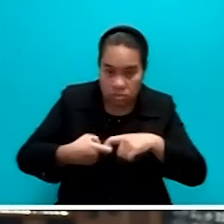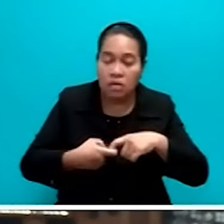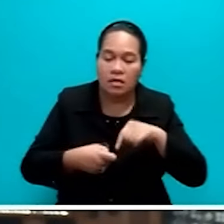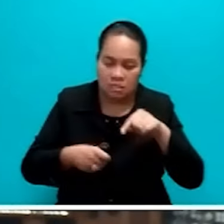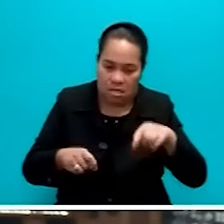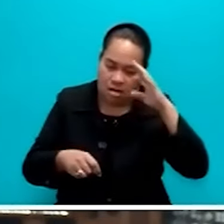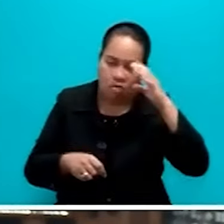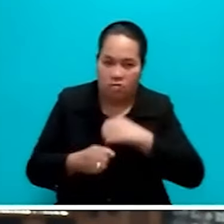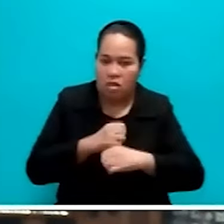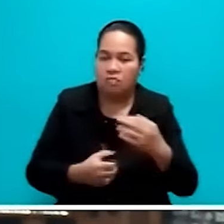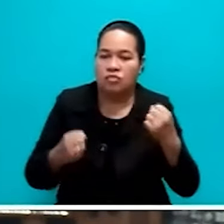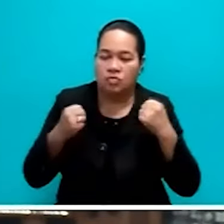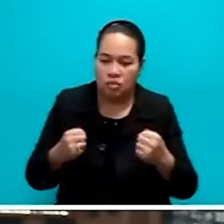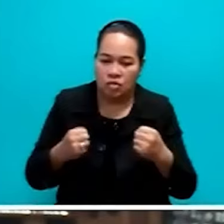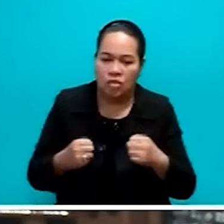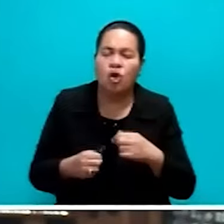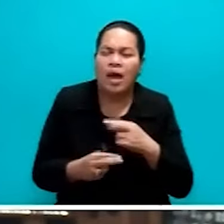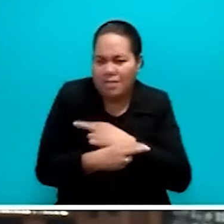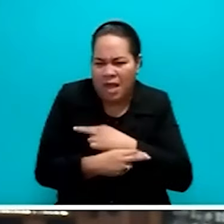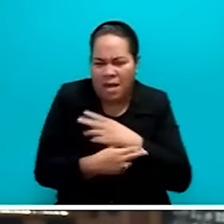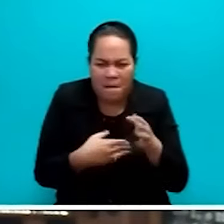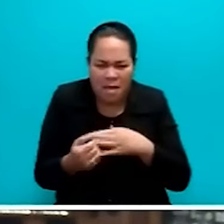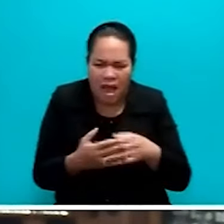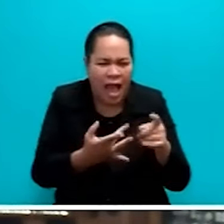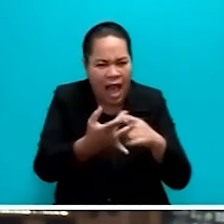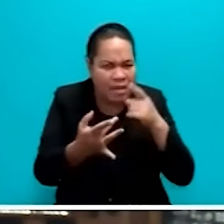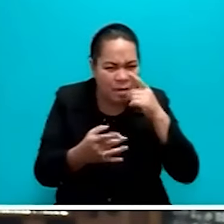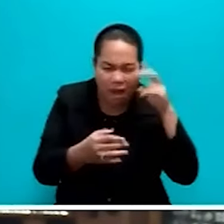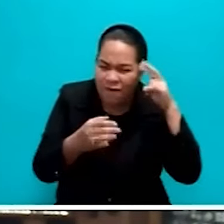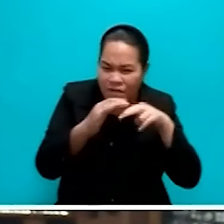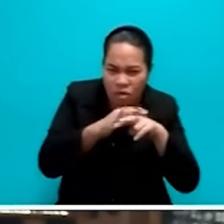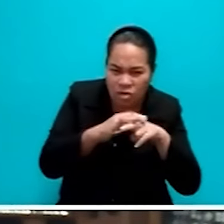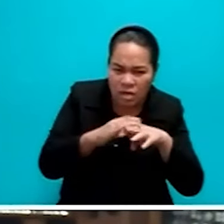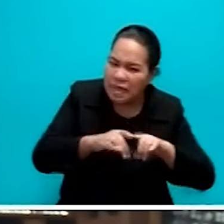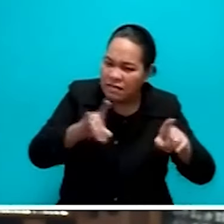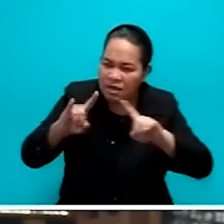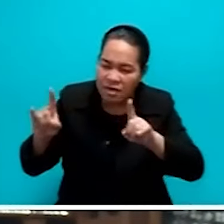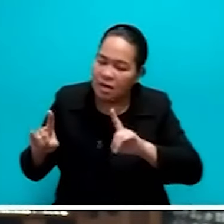respect and appreciate each other's different views, we will surely find common ground.